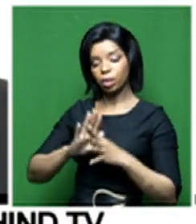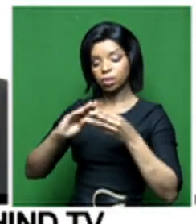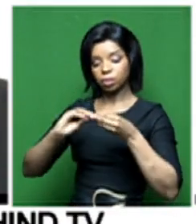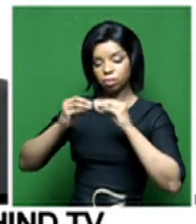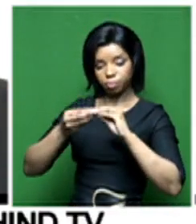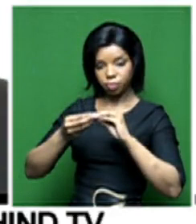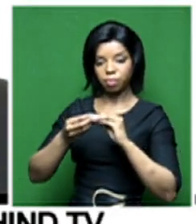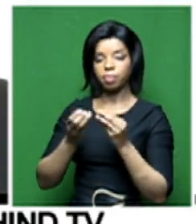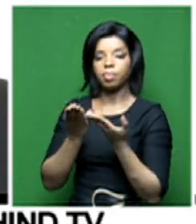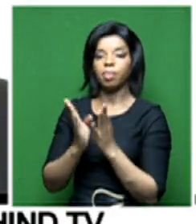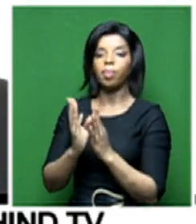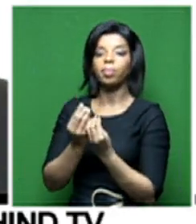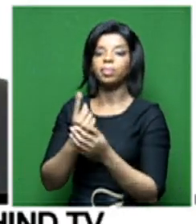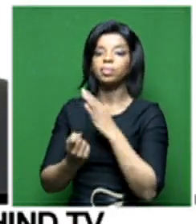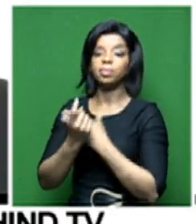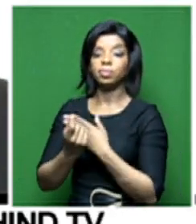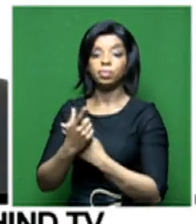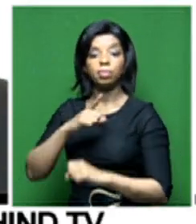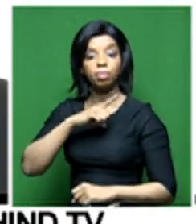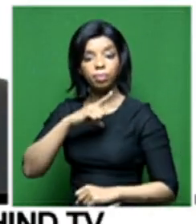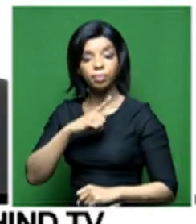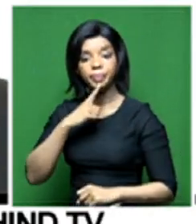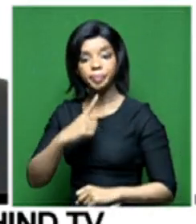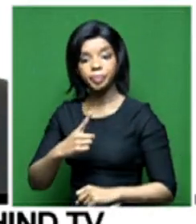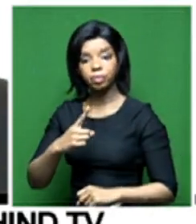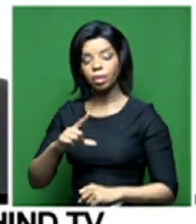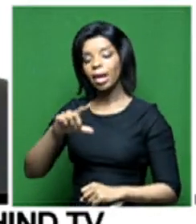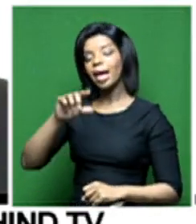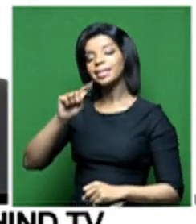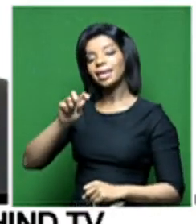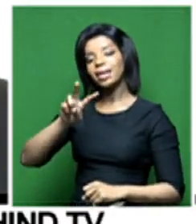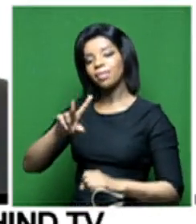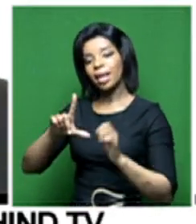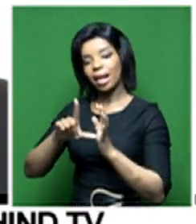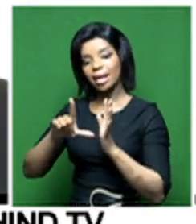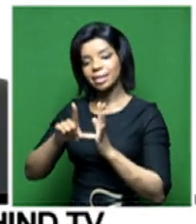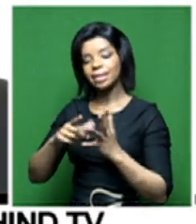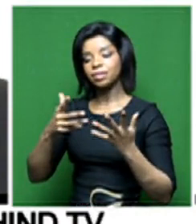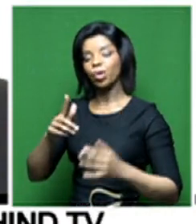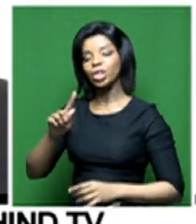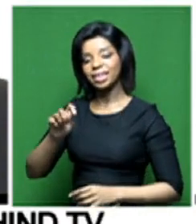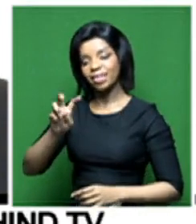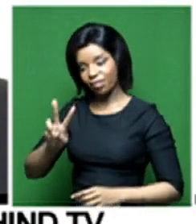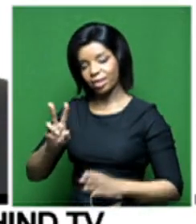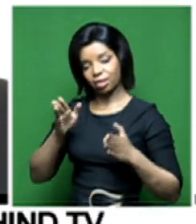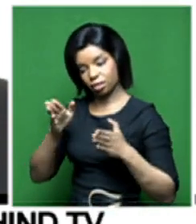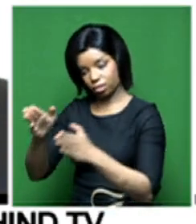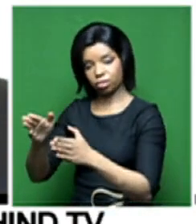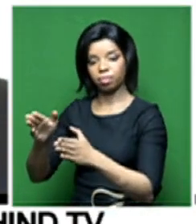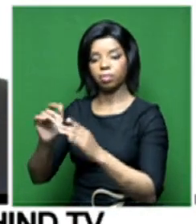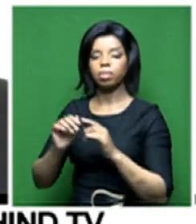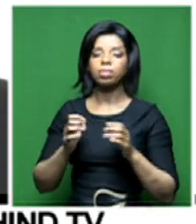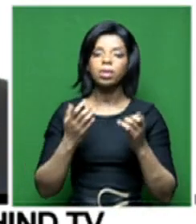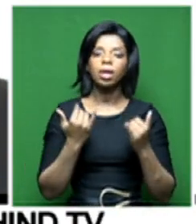basically saying that TV licenses only apply to TVs, but what should happen now is that this license should now apply